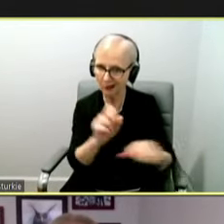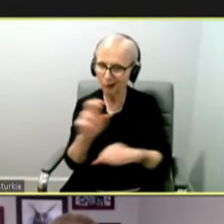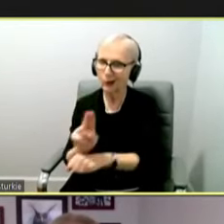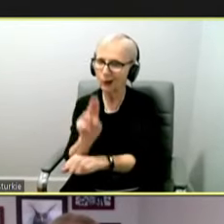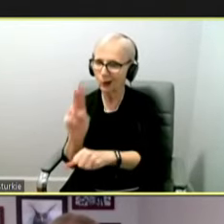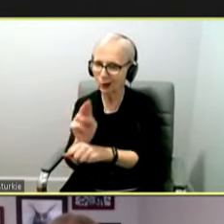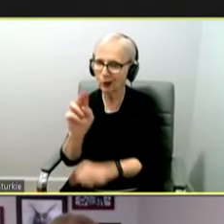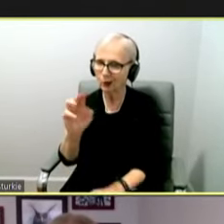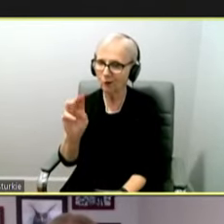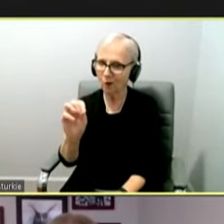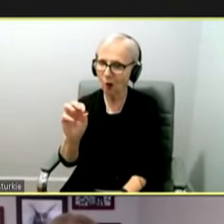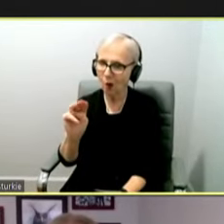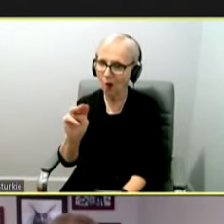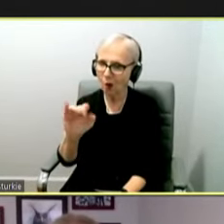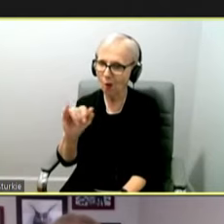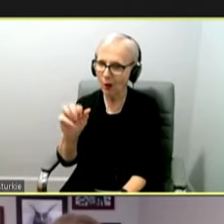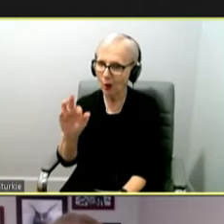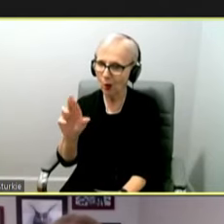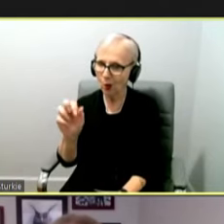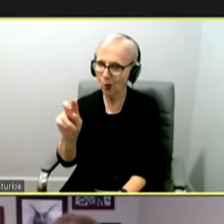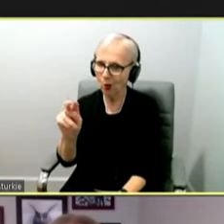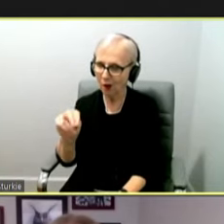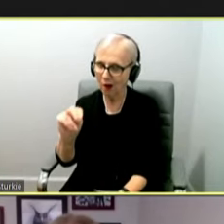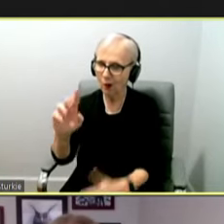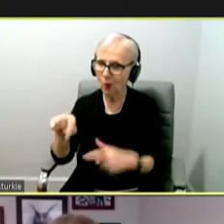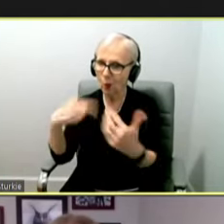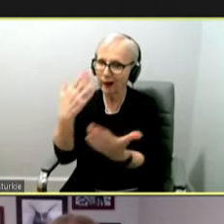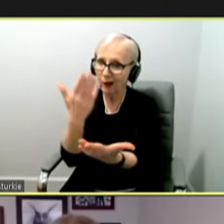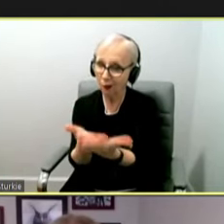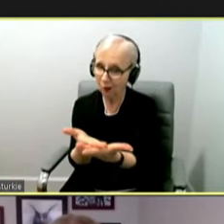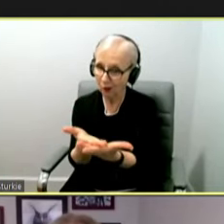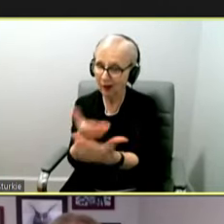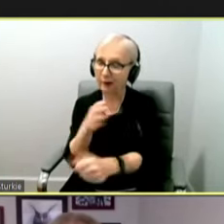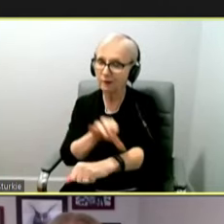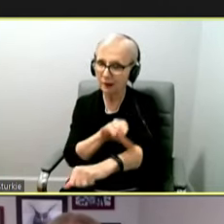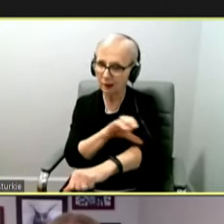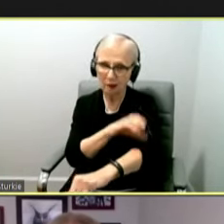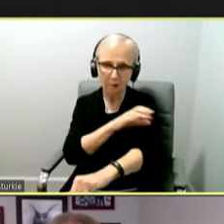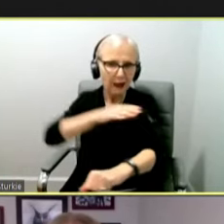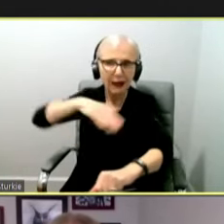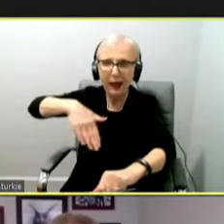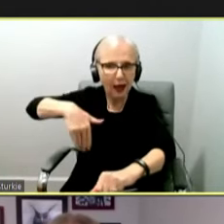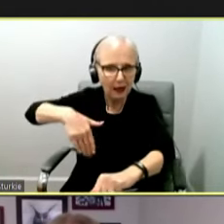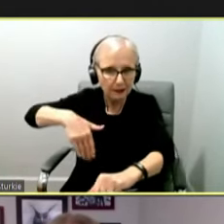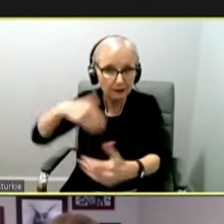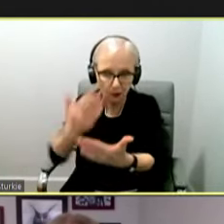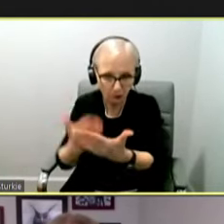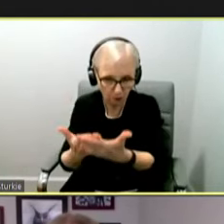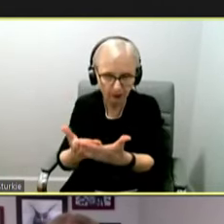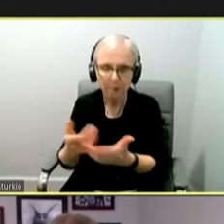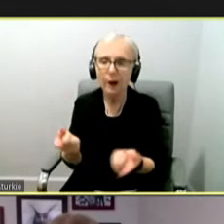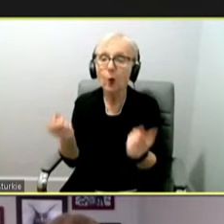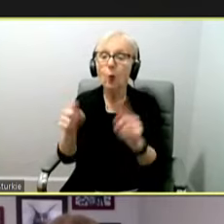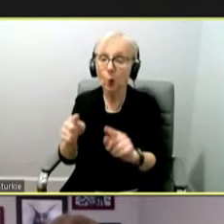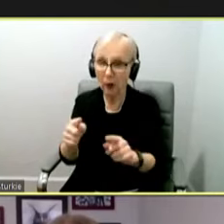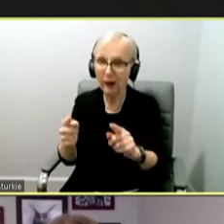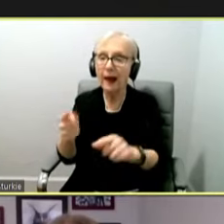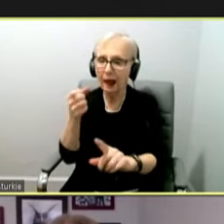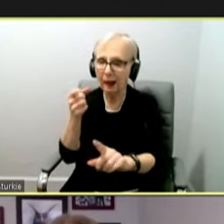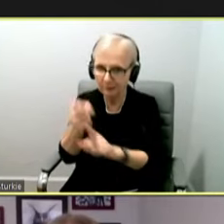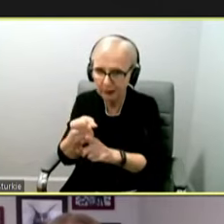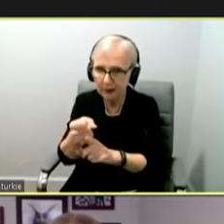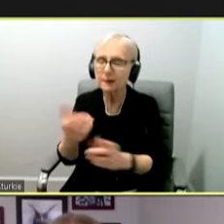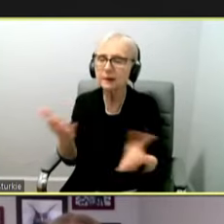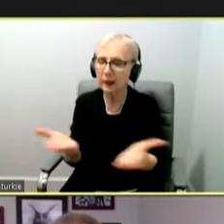arrives in Colorado and the U.S. It's the same things that we've been doing that we've thankfully learned how to do now to try and suppress